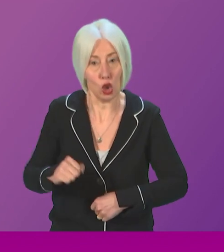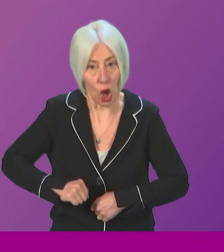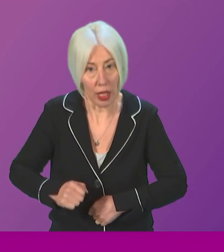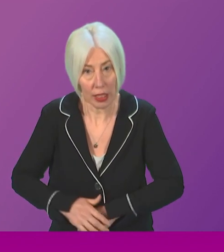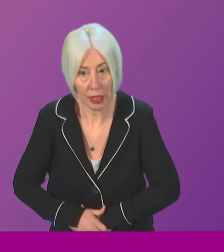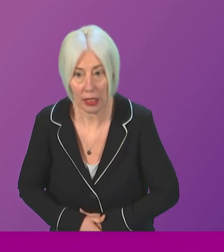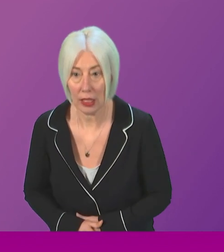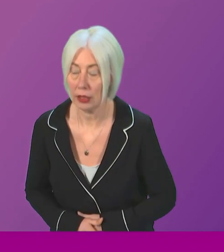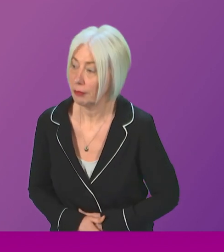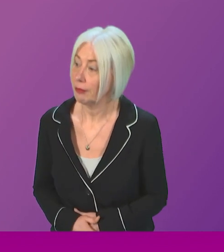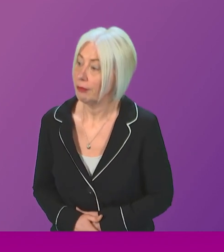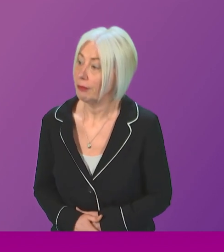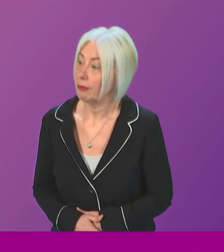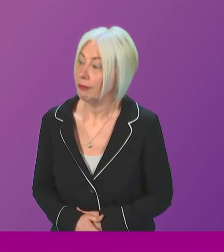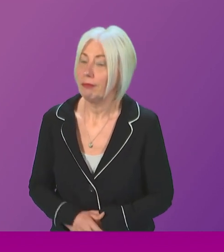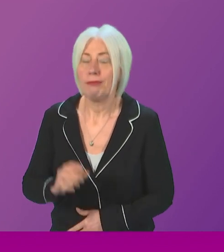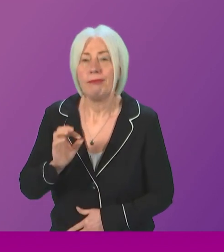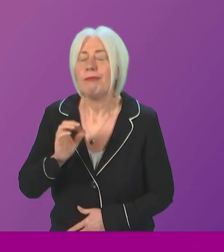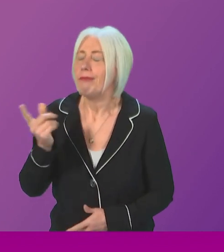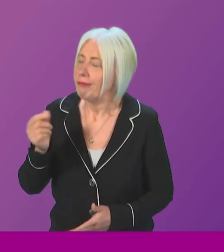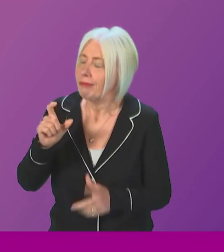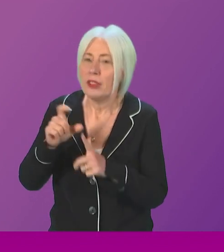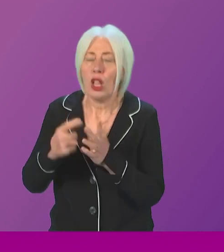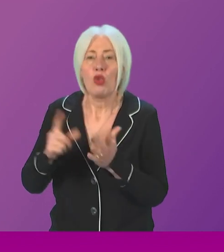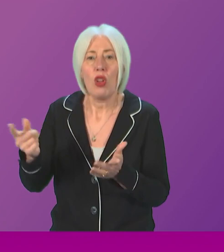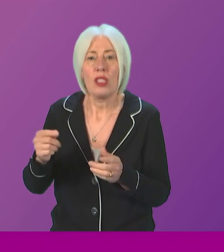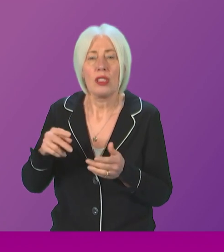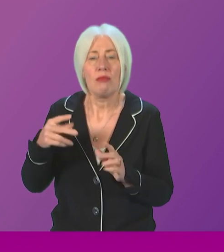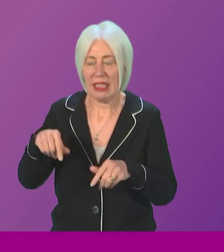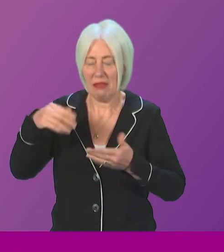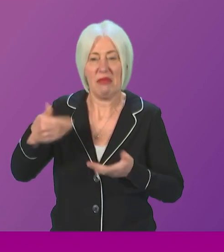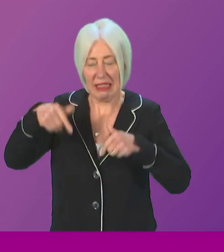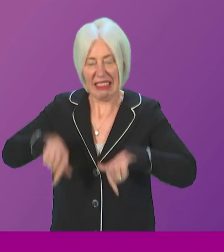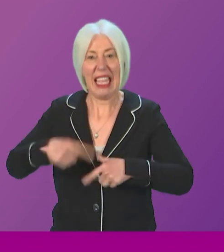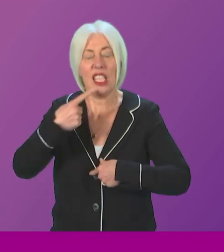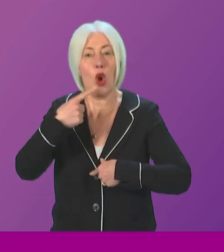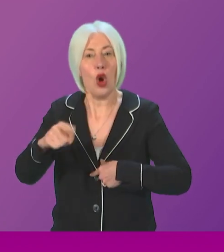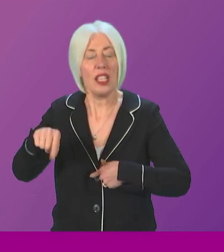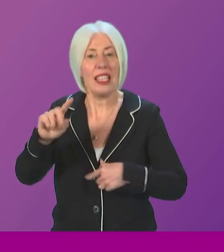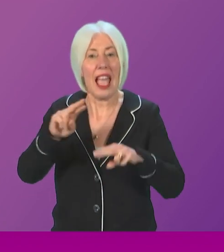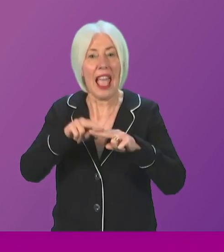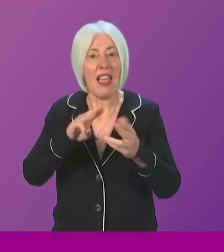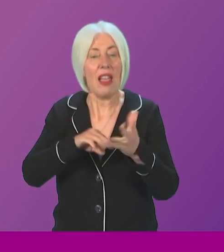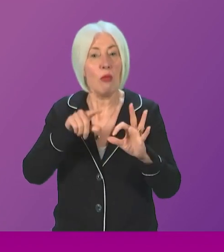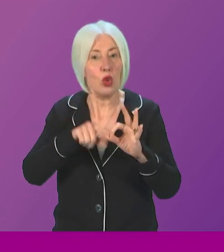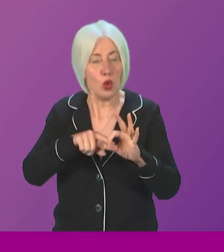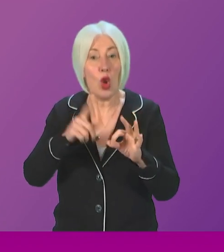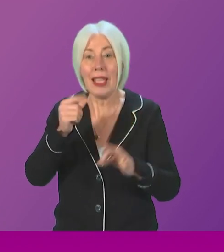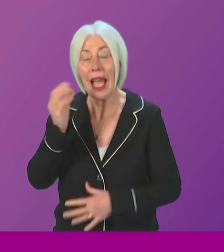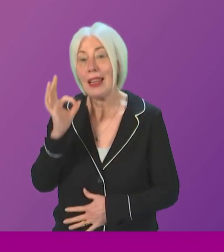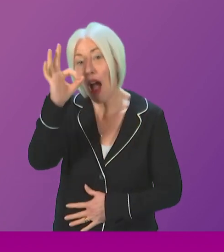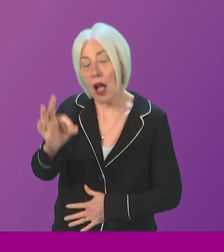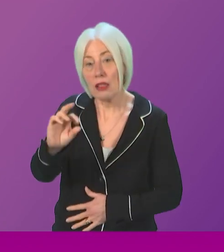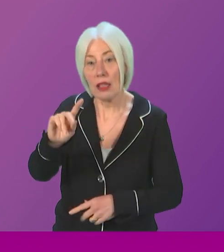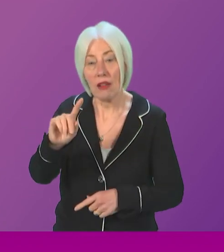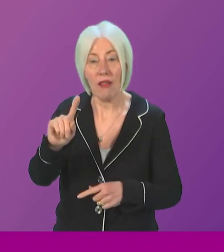What I would say to Mr Ross is that obviously in terms of standing orders, the First Minister's questions is the opportunity to put questions to the